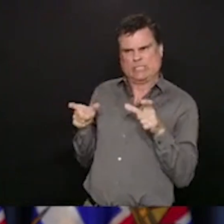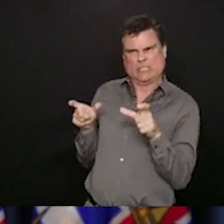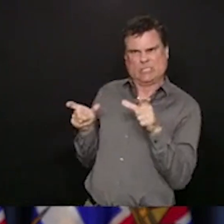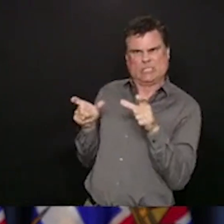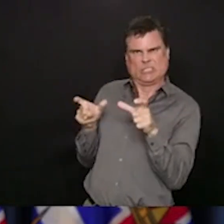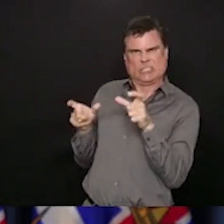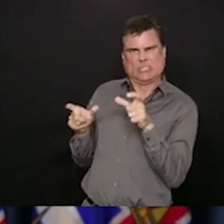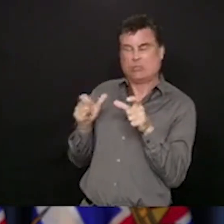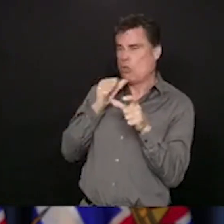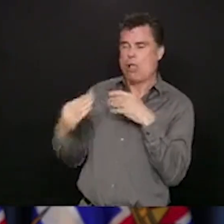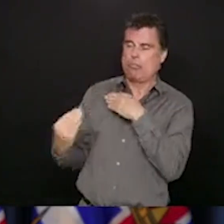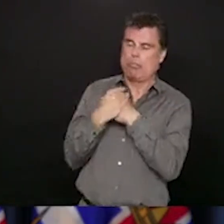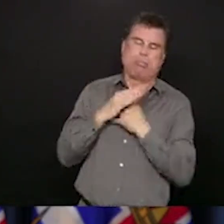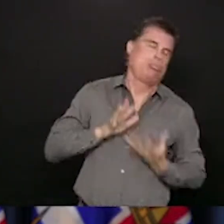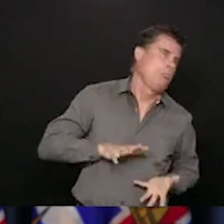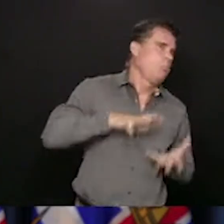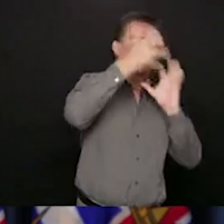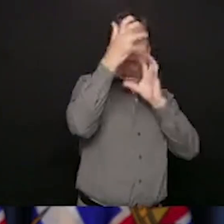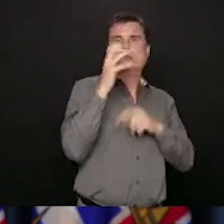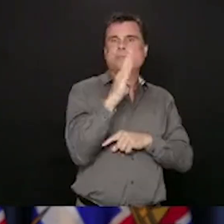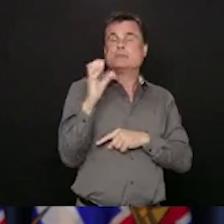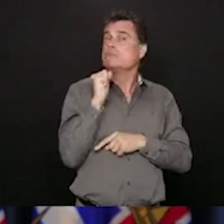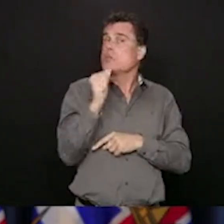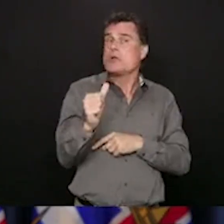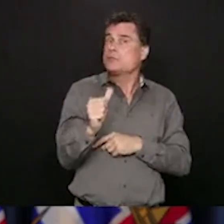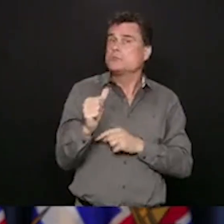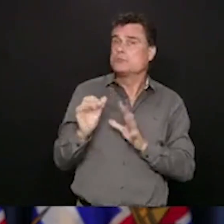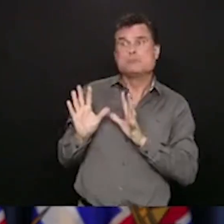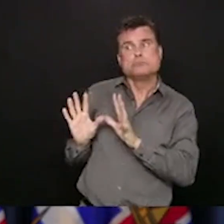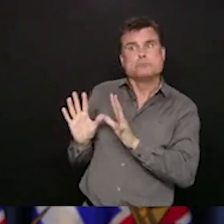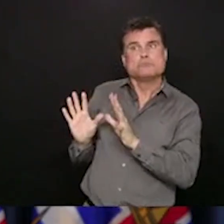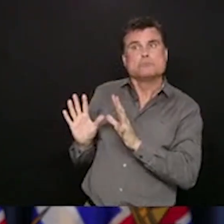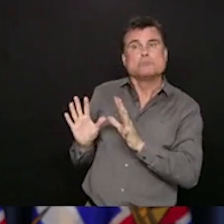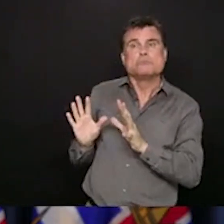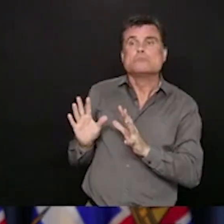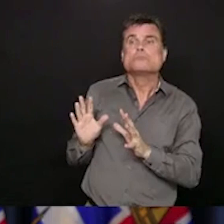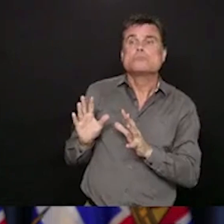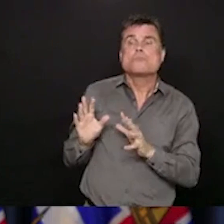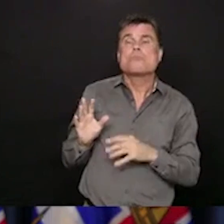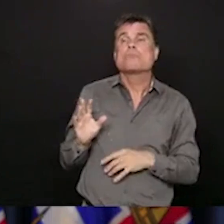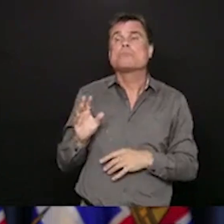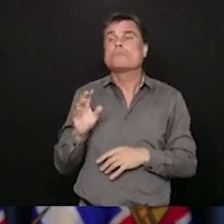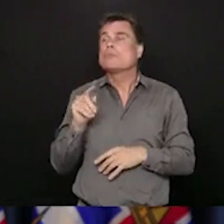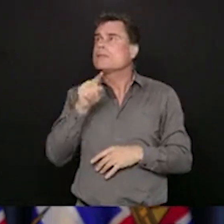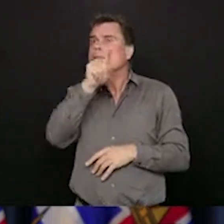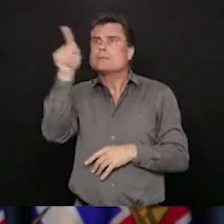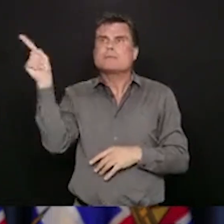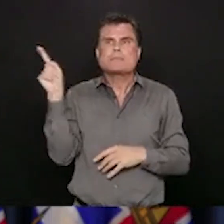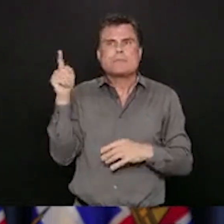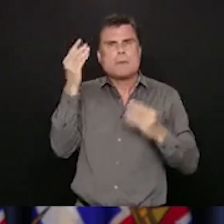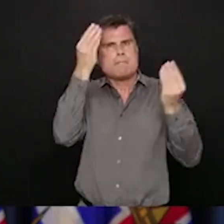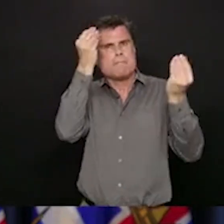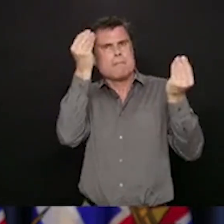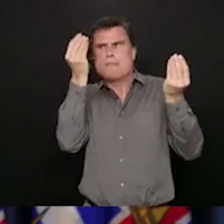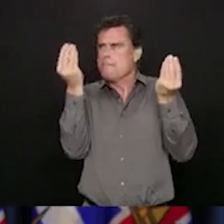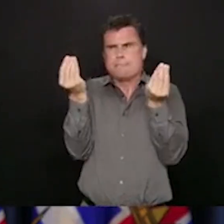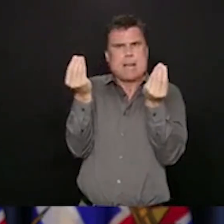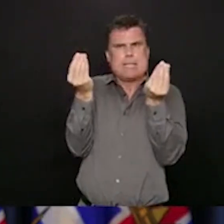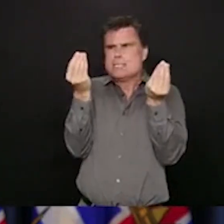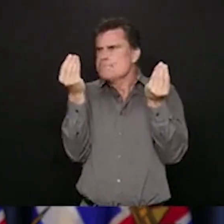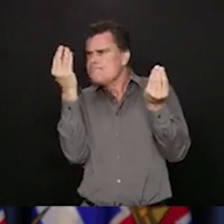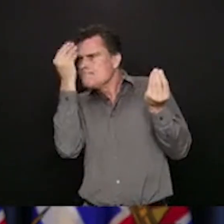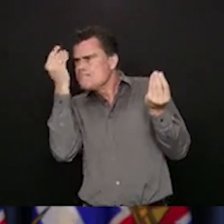the late summer and early fall. And that's where we're focusing our efforts. Keep in mind, Carol James put aside $1.5 billion